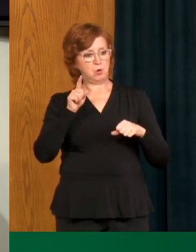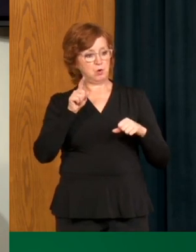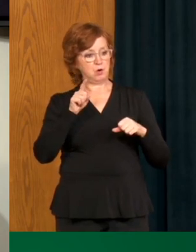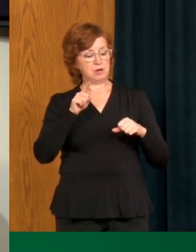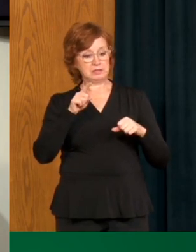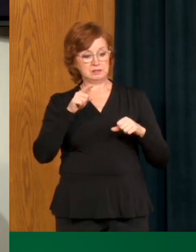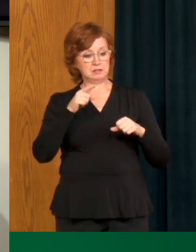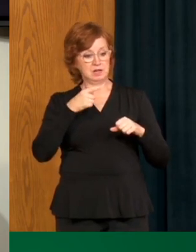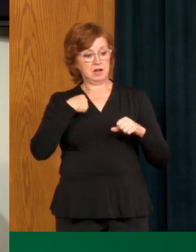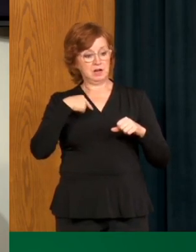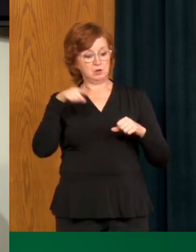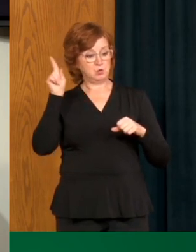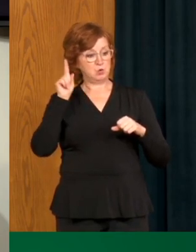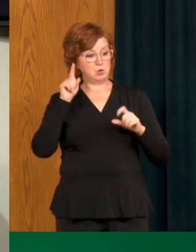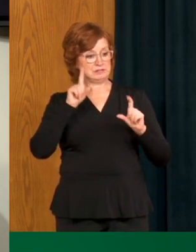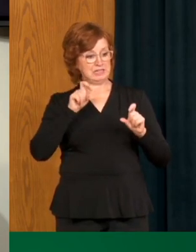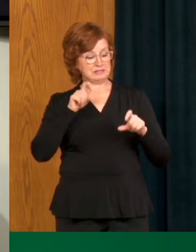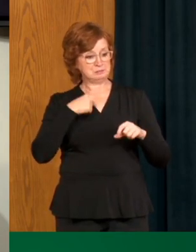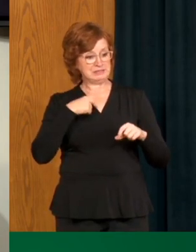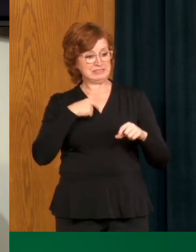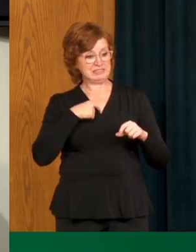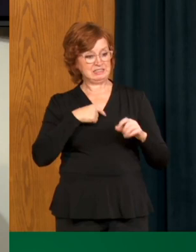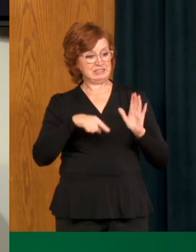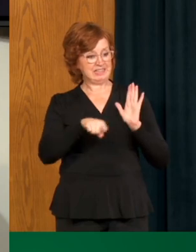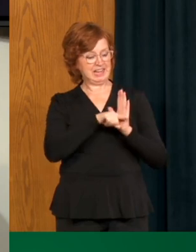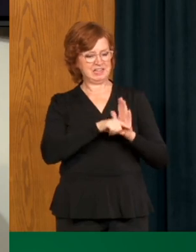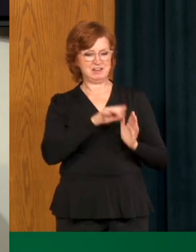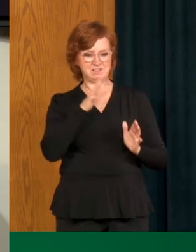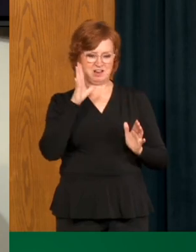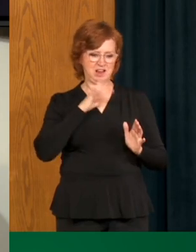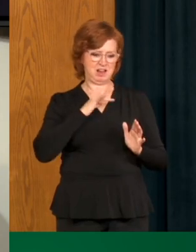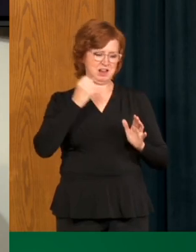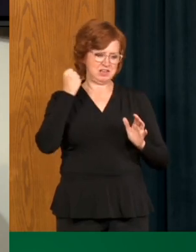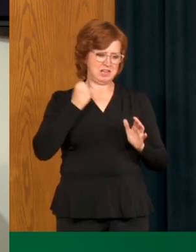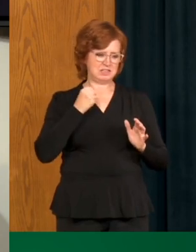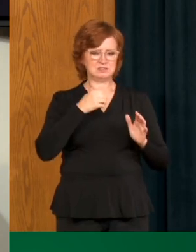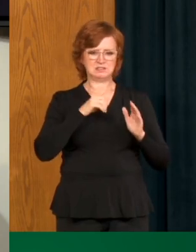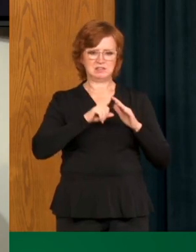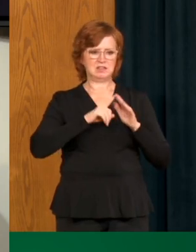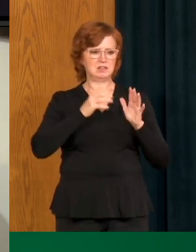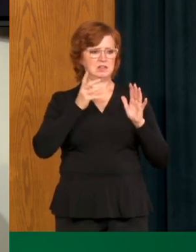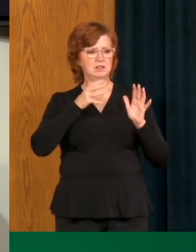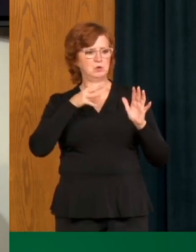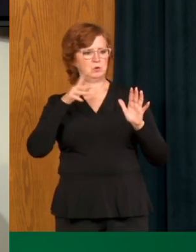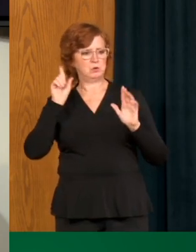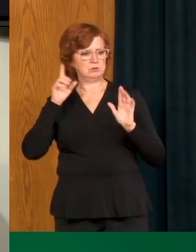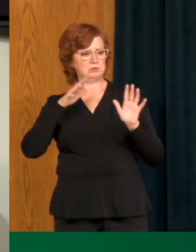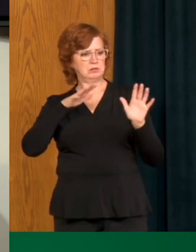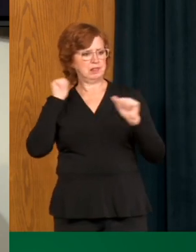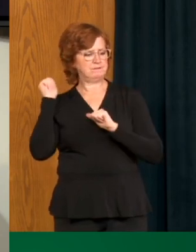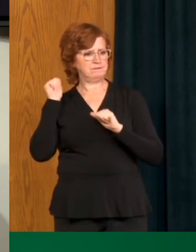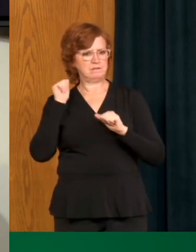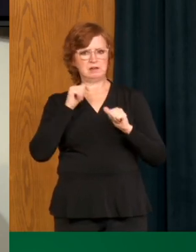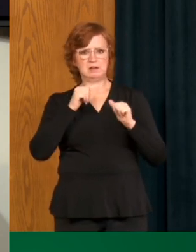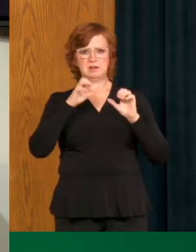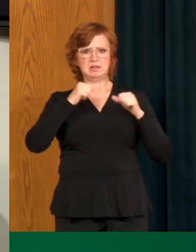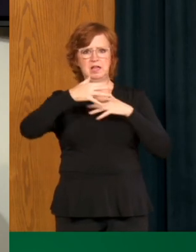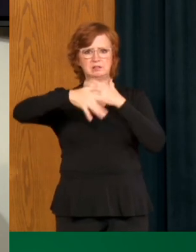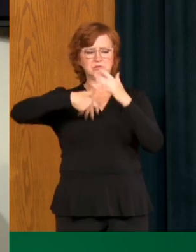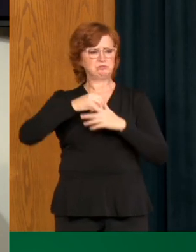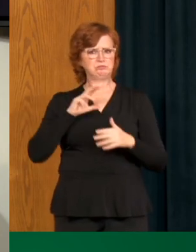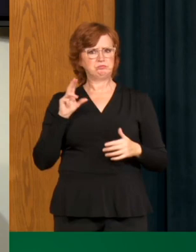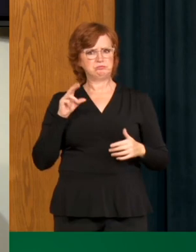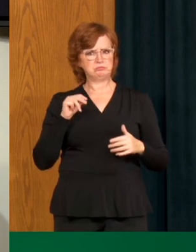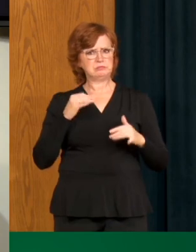if the test is negative, stop isolation. Isolation for 14 days, physical distancing all the time is essential. Testing, if you're